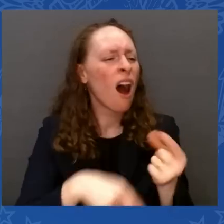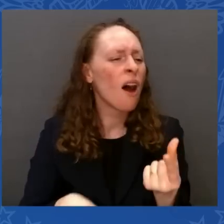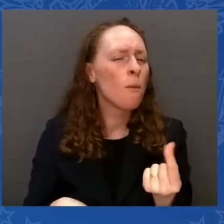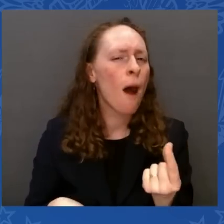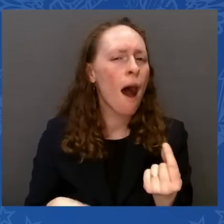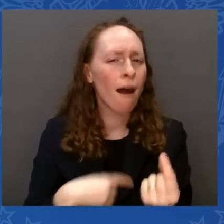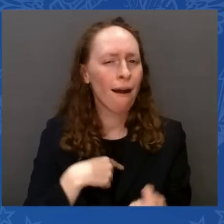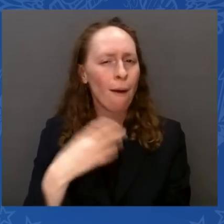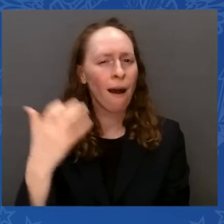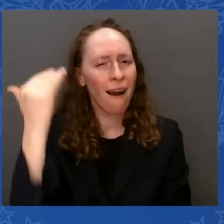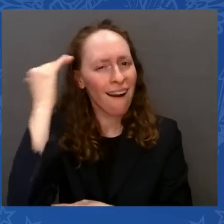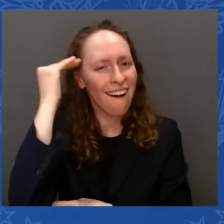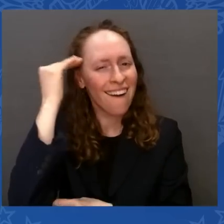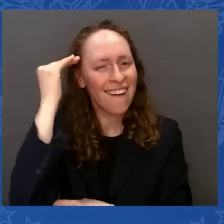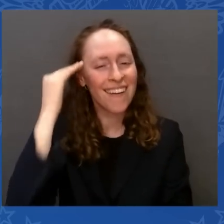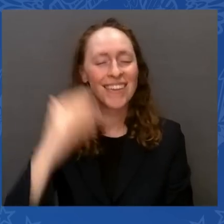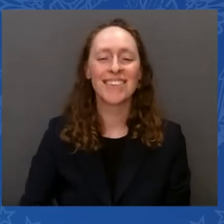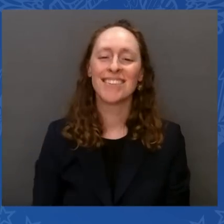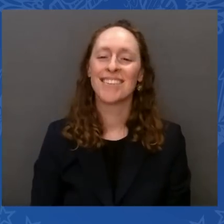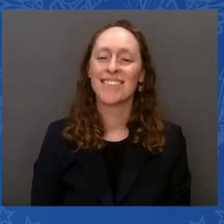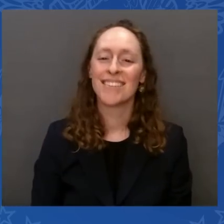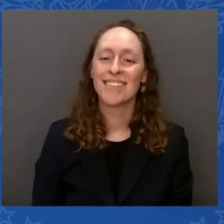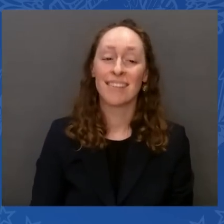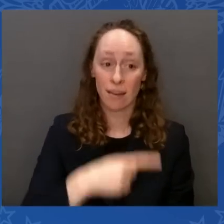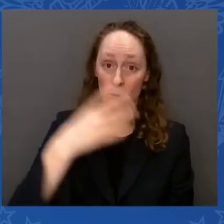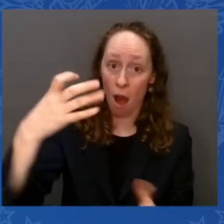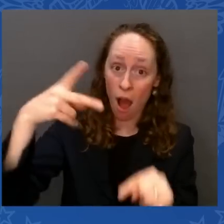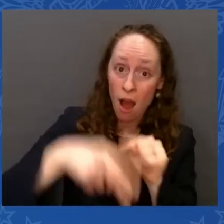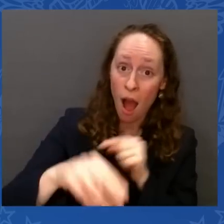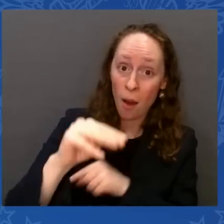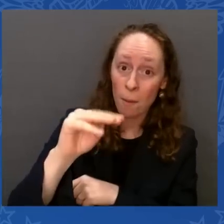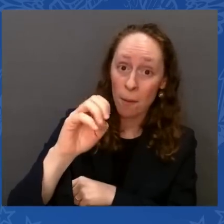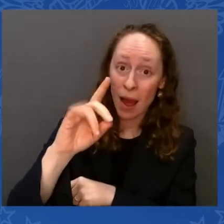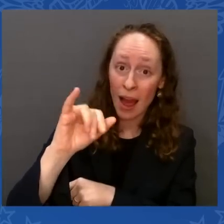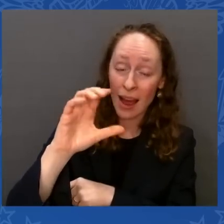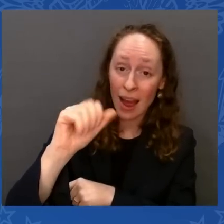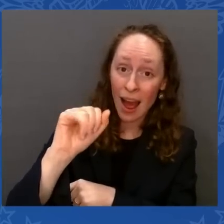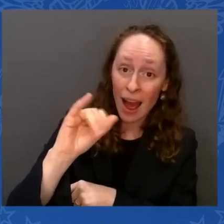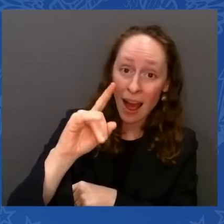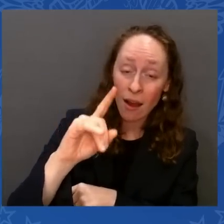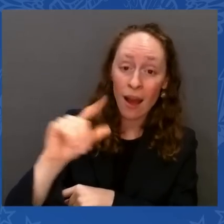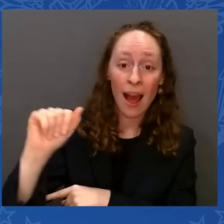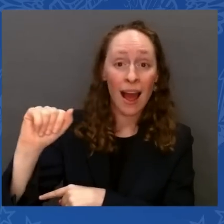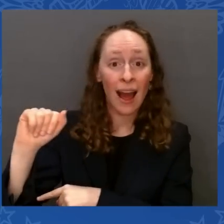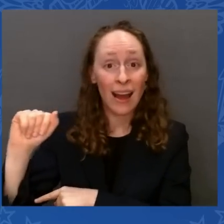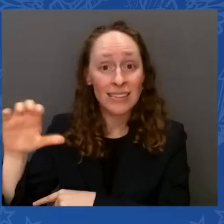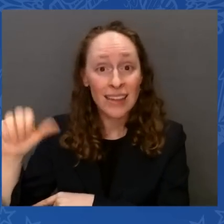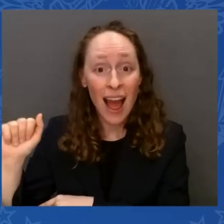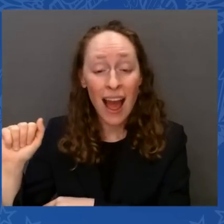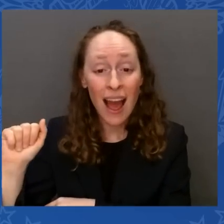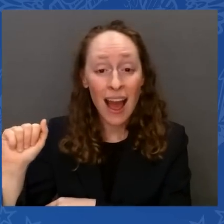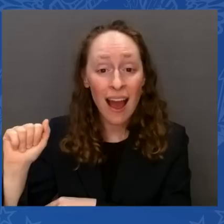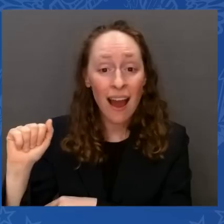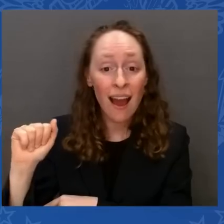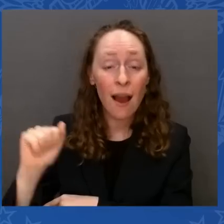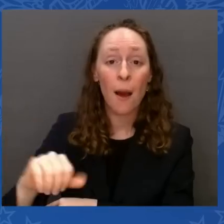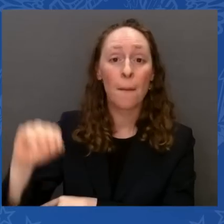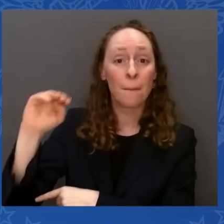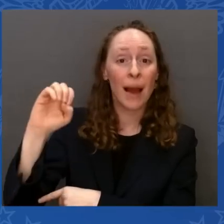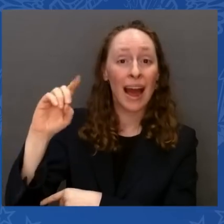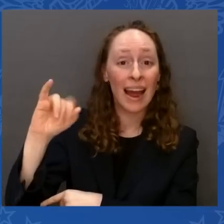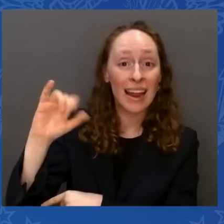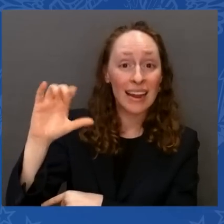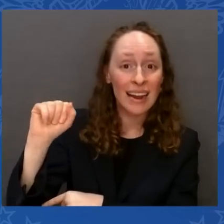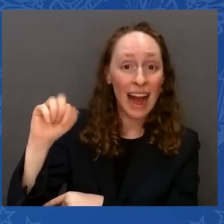Medicaid? Are they going to — Affordable Care Act? Are they going to cut Medicare, veterans' benefits, aid to rural communities? Well, we're going to see